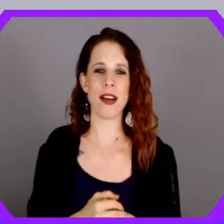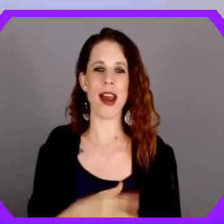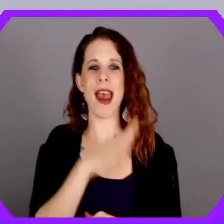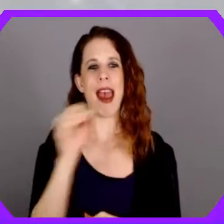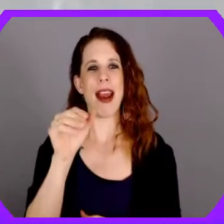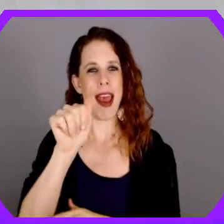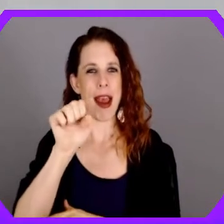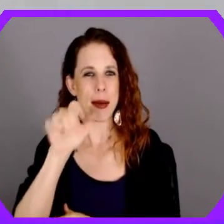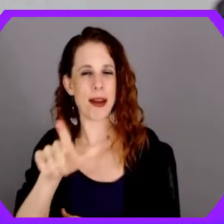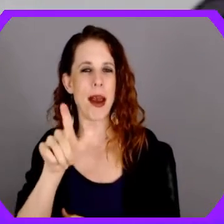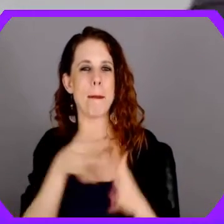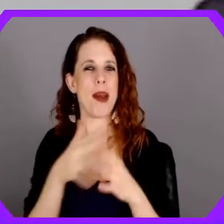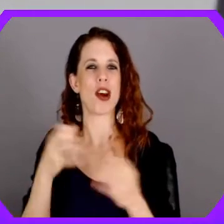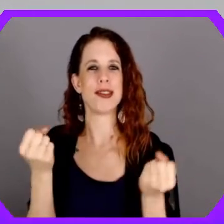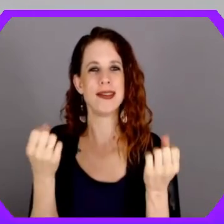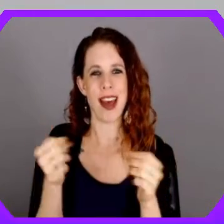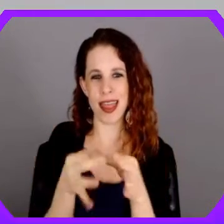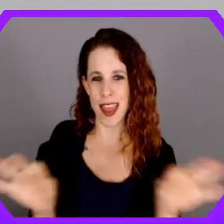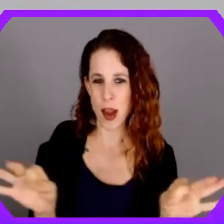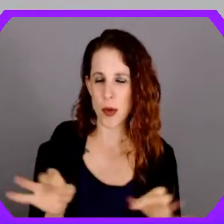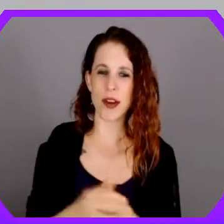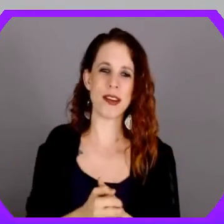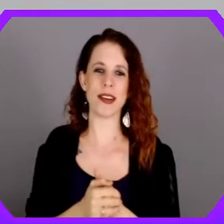and American Sign Language.